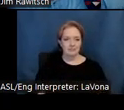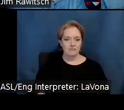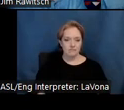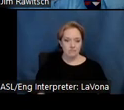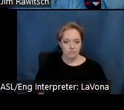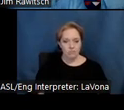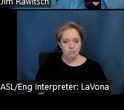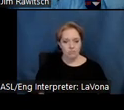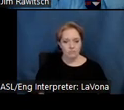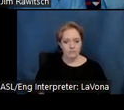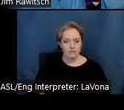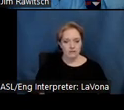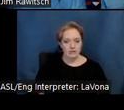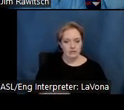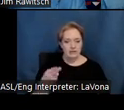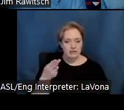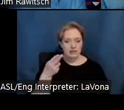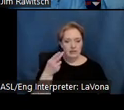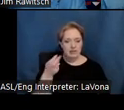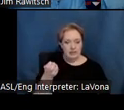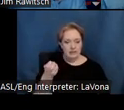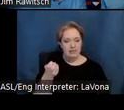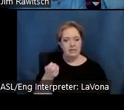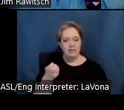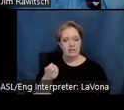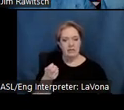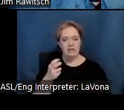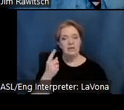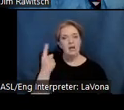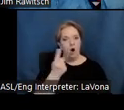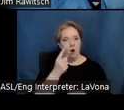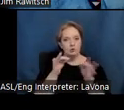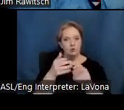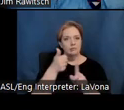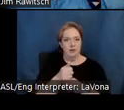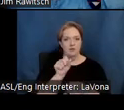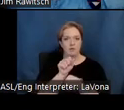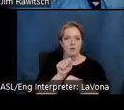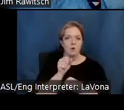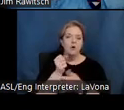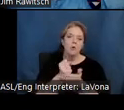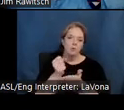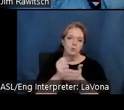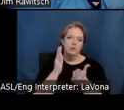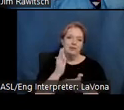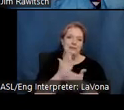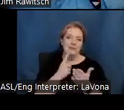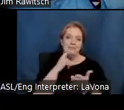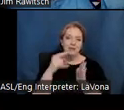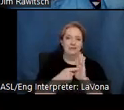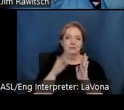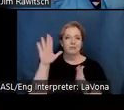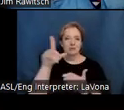Sam refused mass production and described himself always as a woodworker. Some said that it was a reflection of Sam's humility